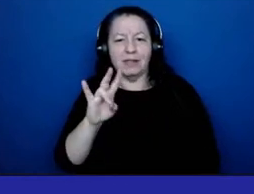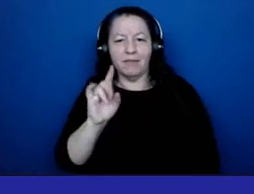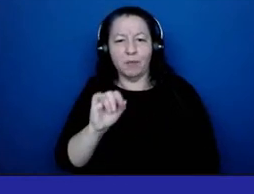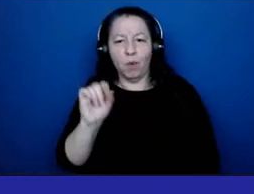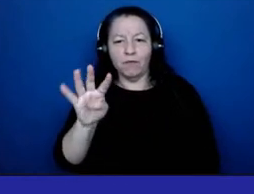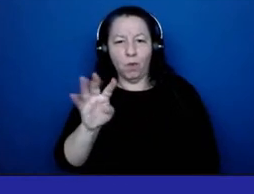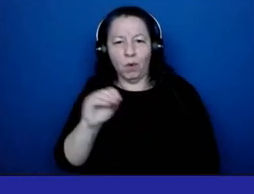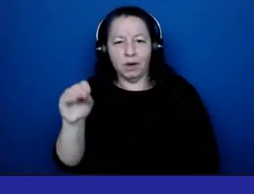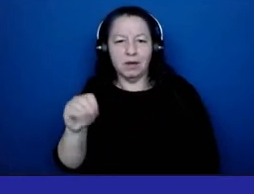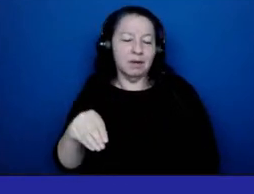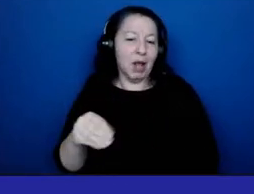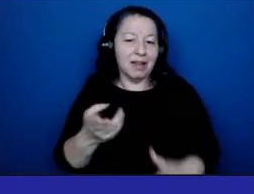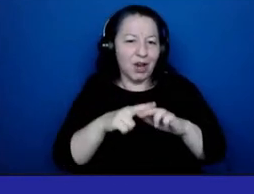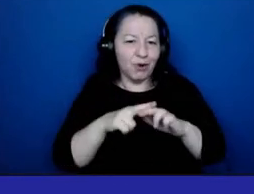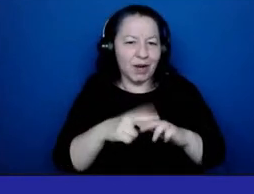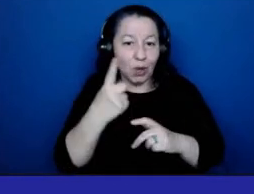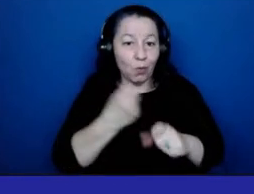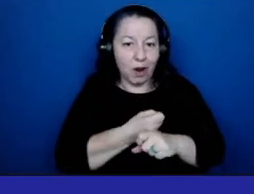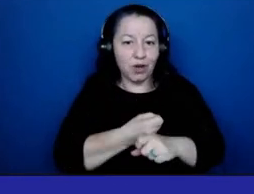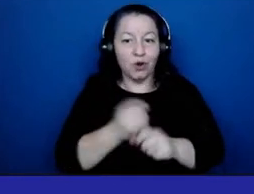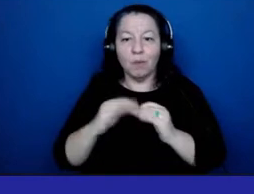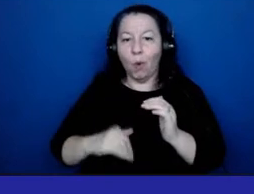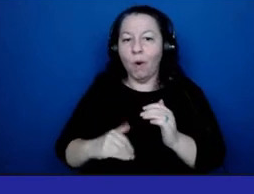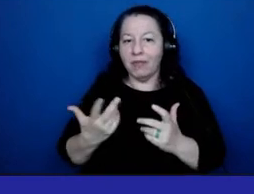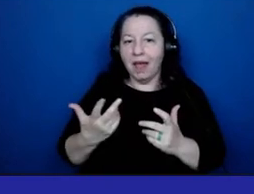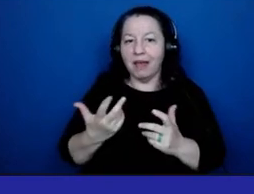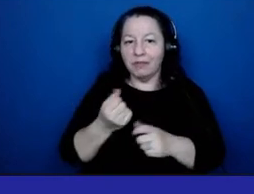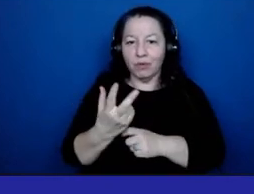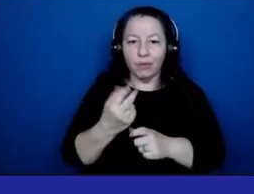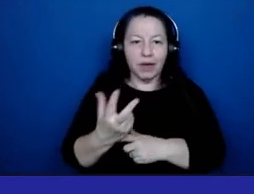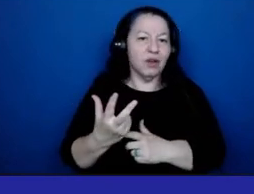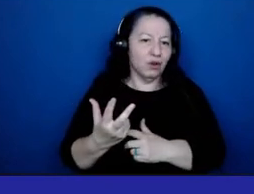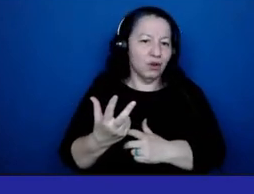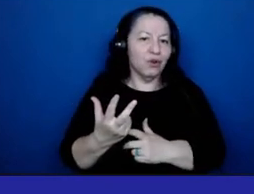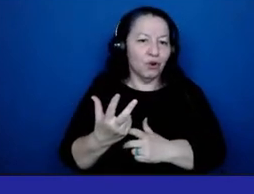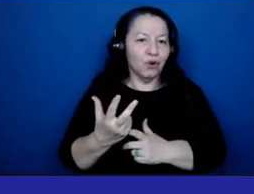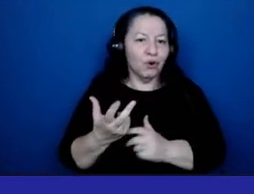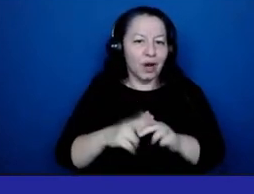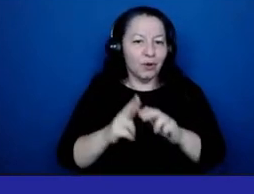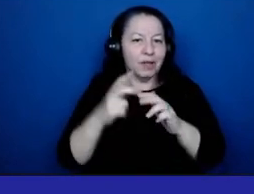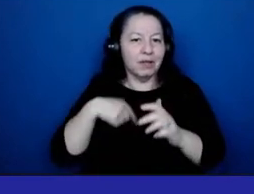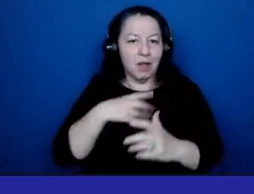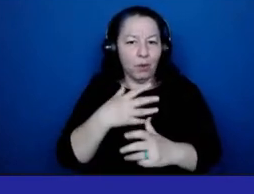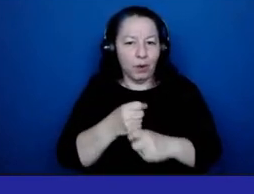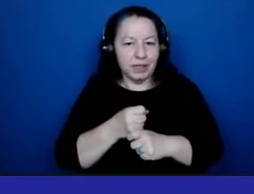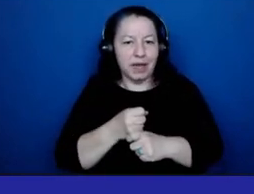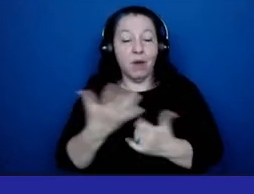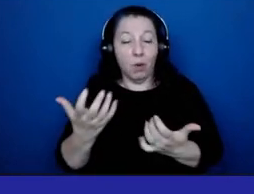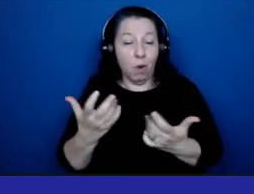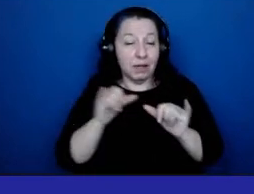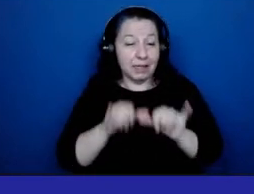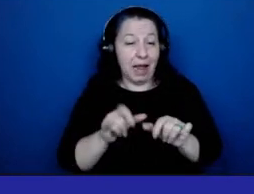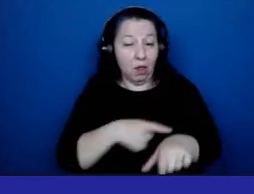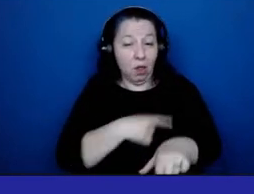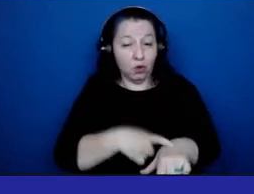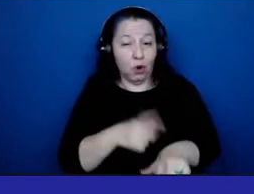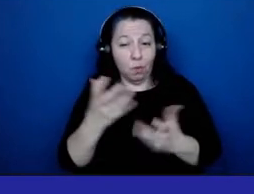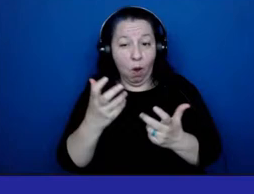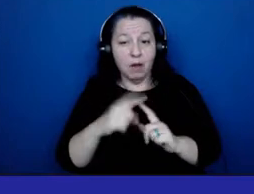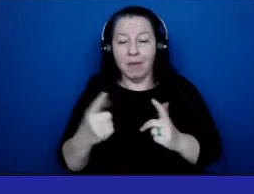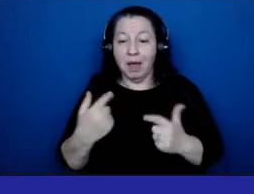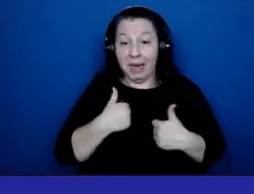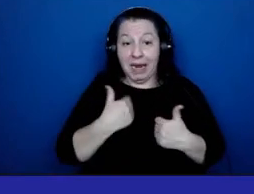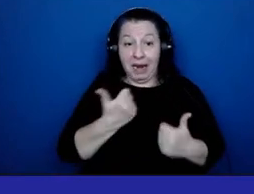more than our 3% yearly increases that we secured. I want to be here long term. But I don't really know if me and my fellow